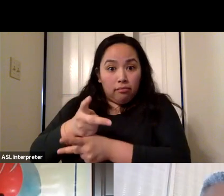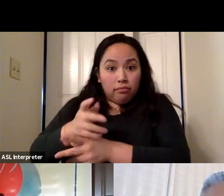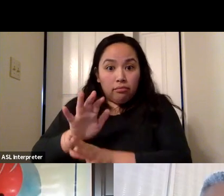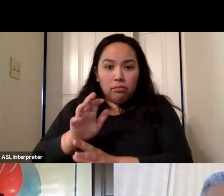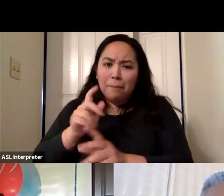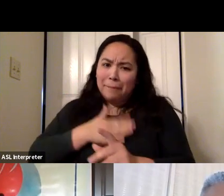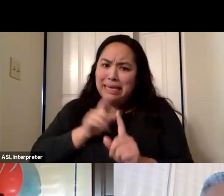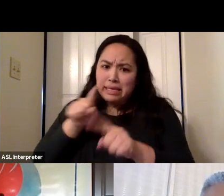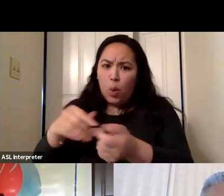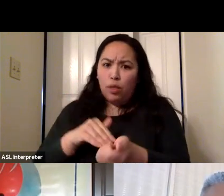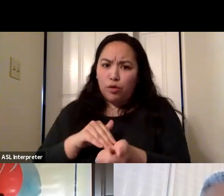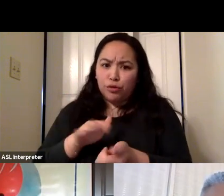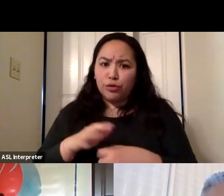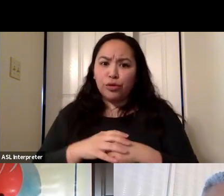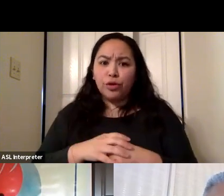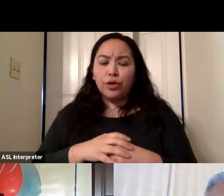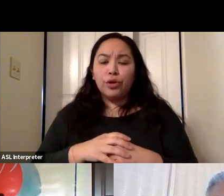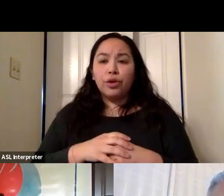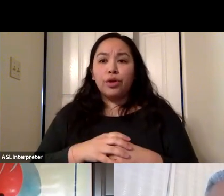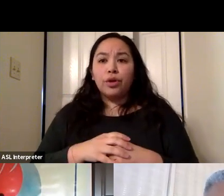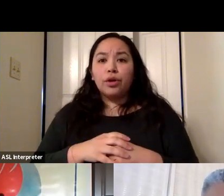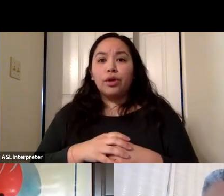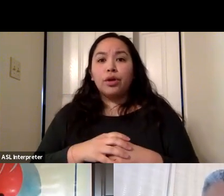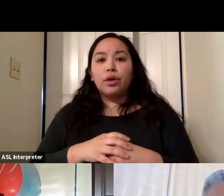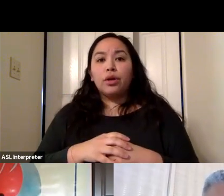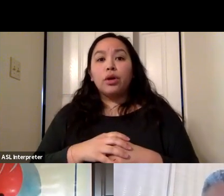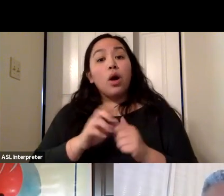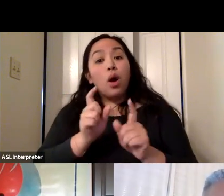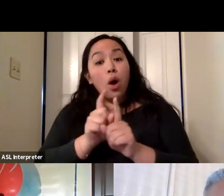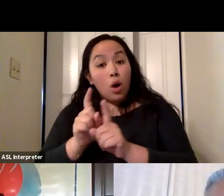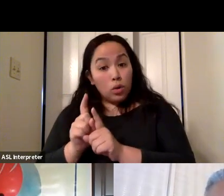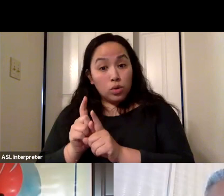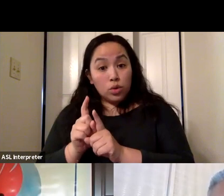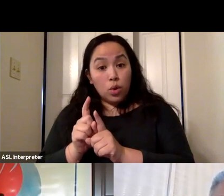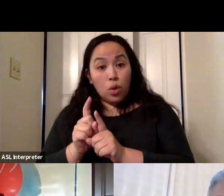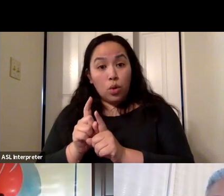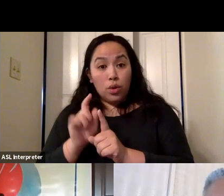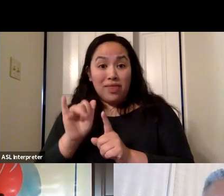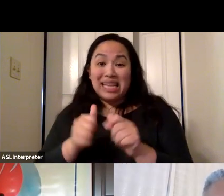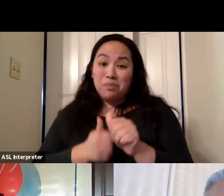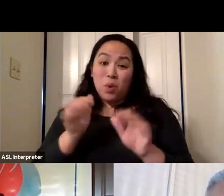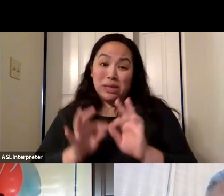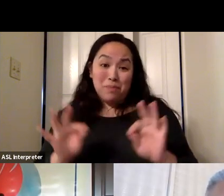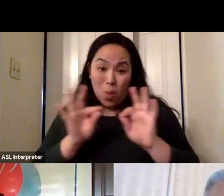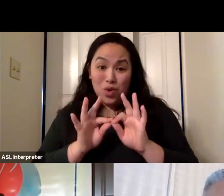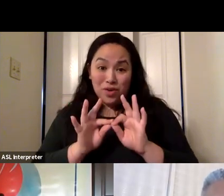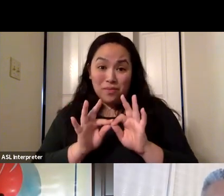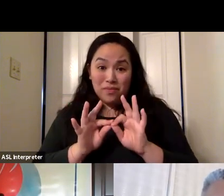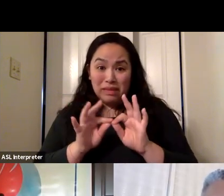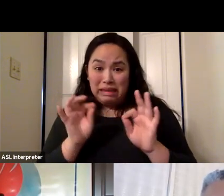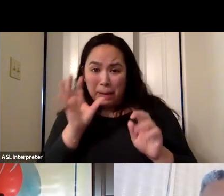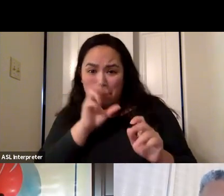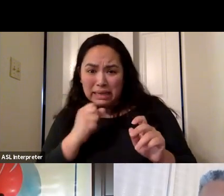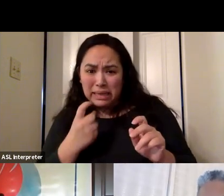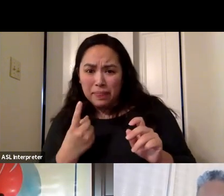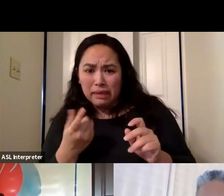And there's you know, at this time, there's those are the really the most important things. Noah, did I miss anything in